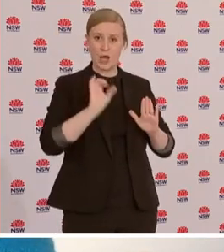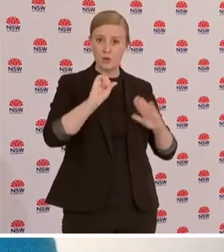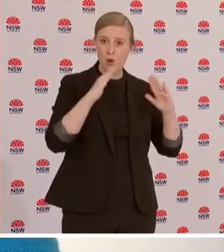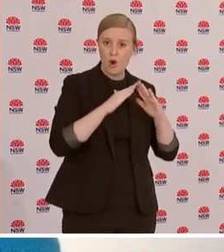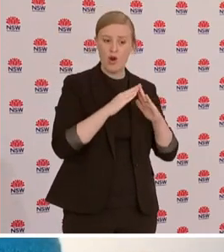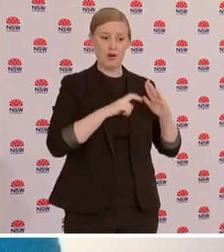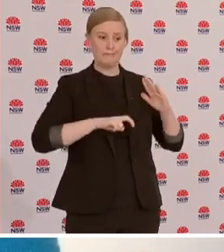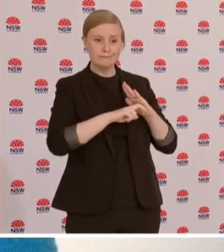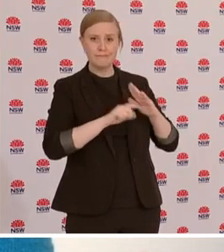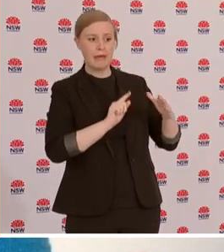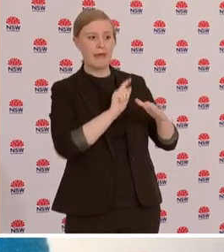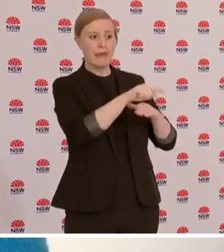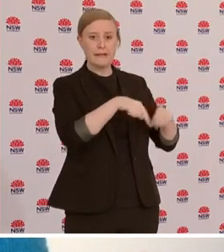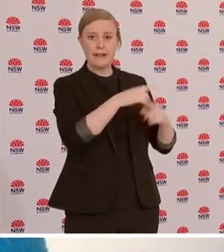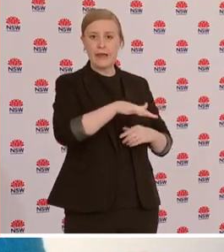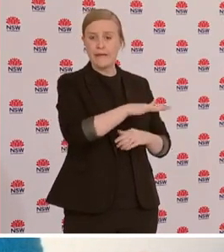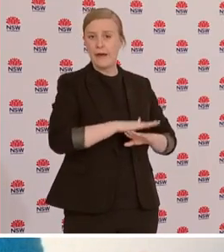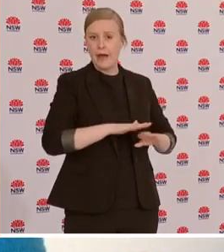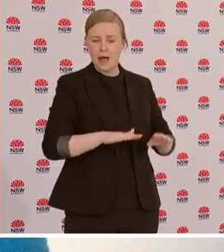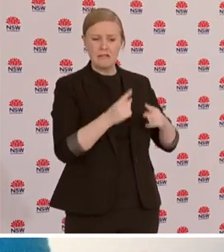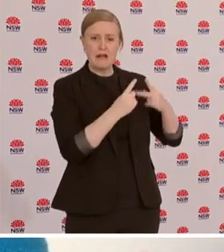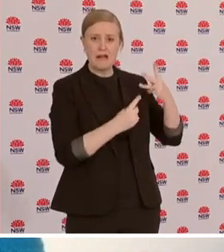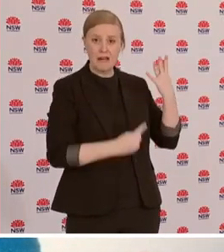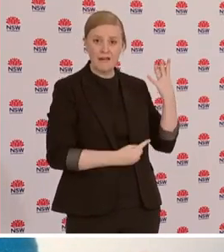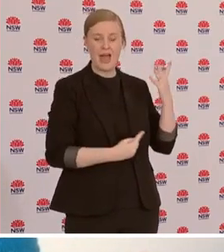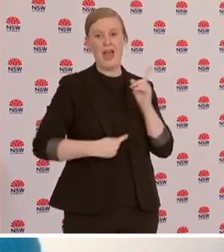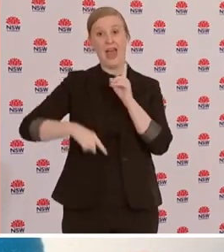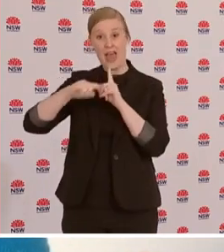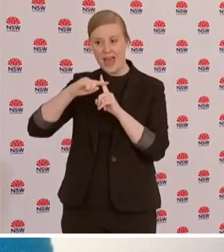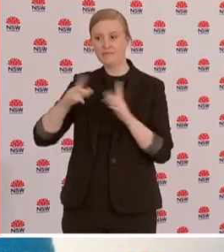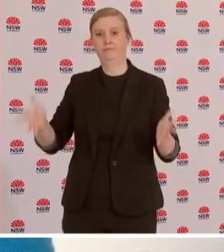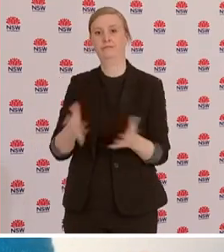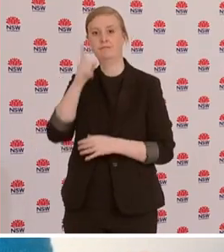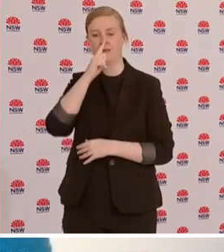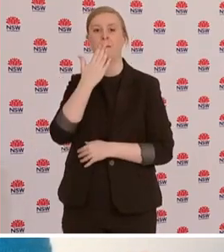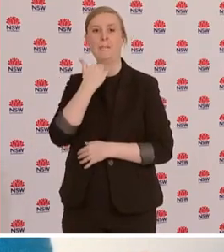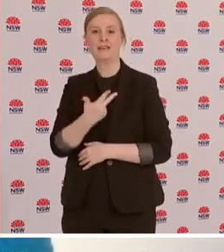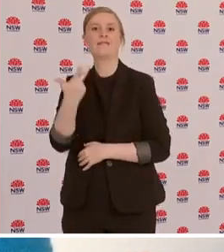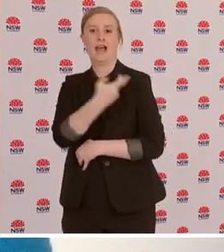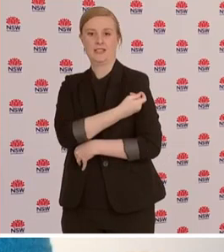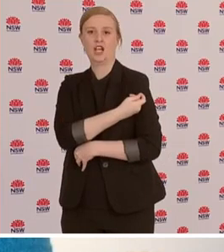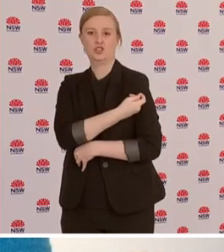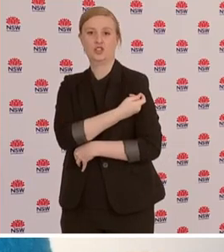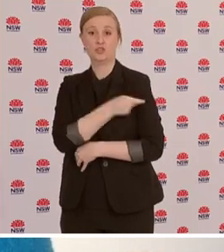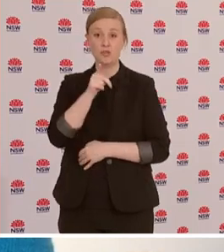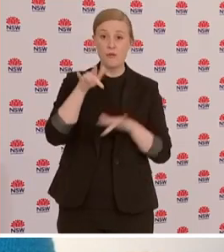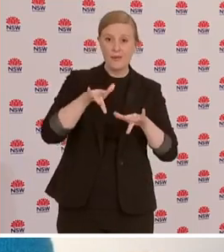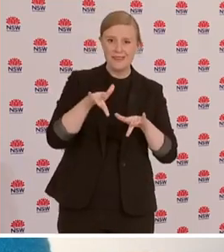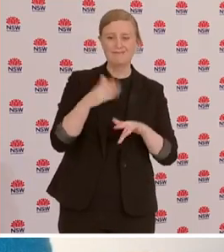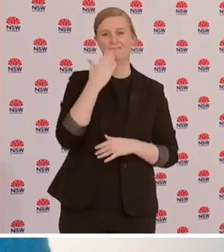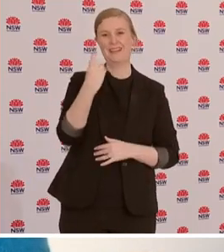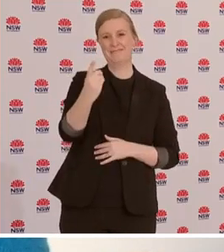emerging given the recent health advice has changed from the commonwealth that everybody should come forward and get vaccinated but especially we know